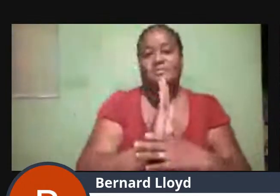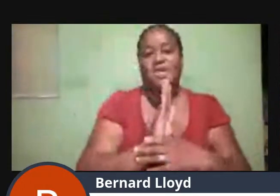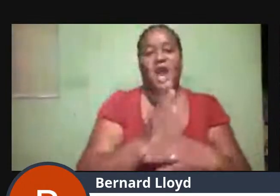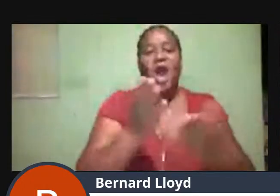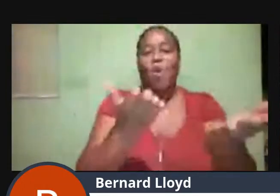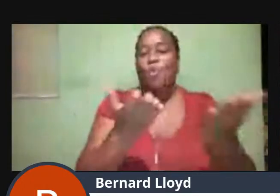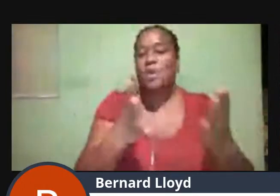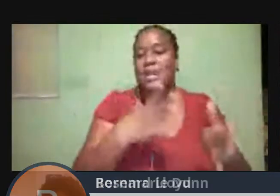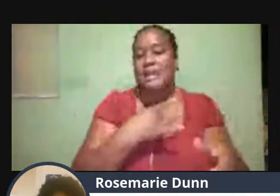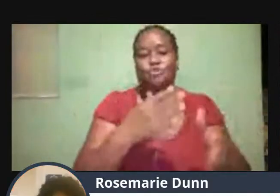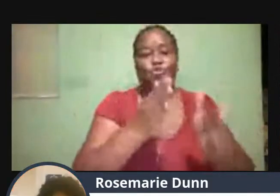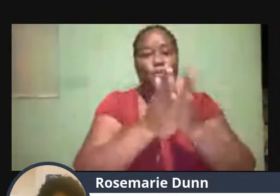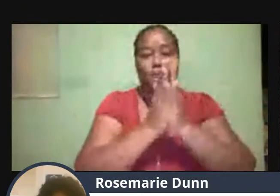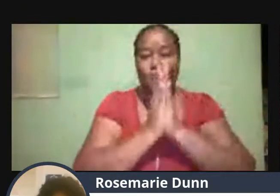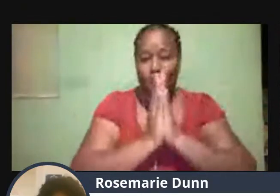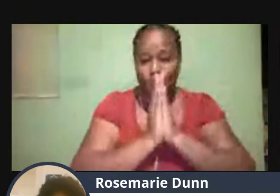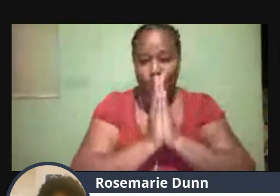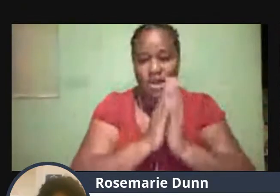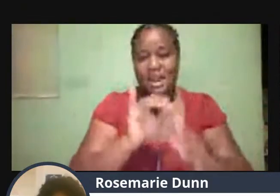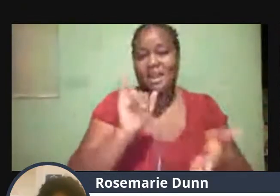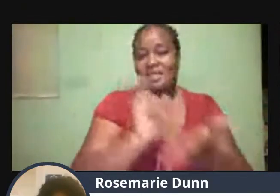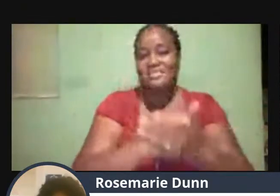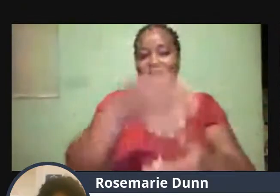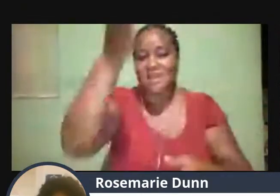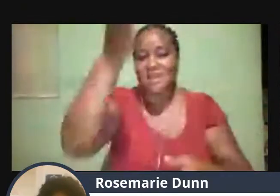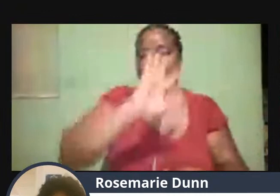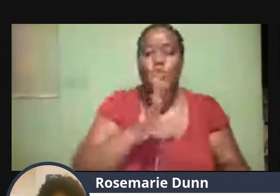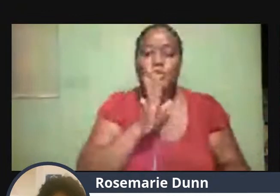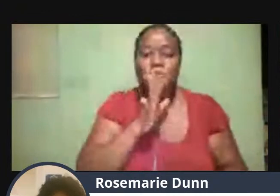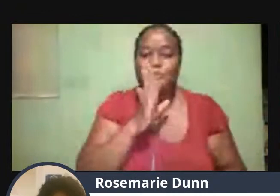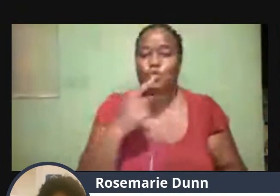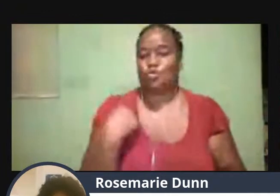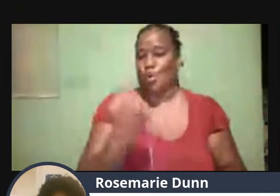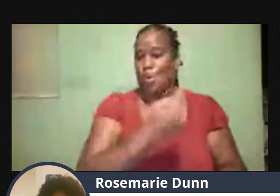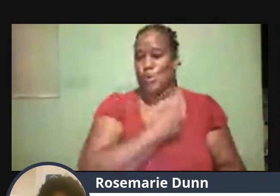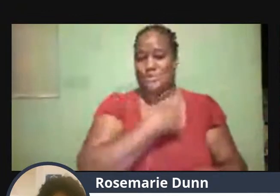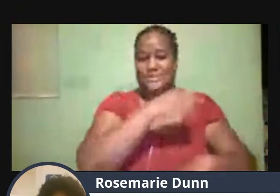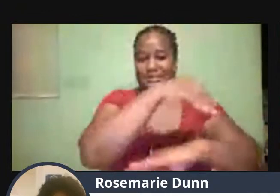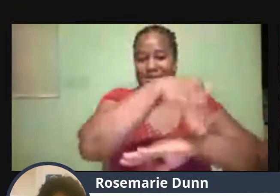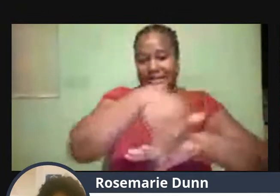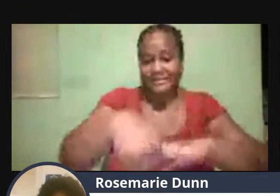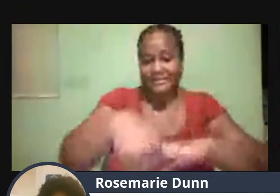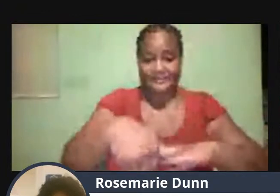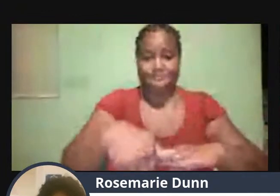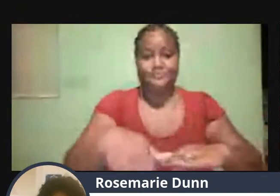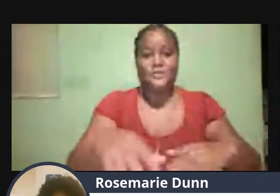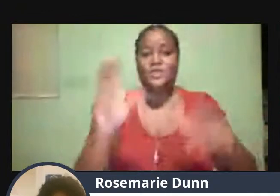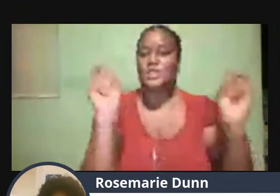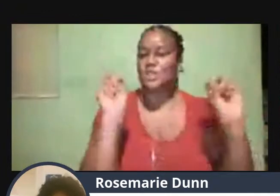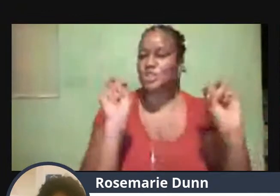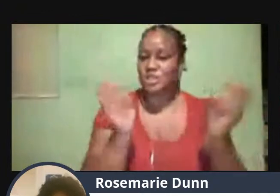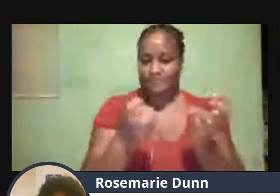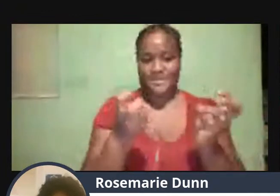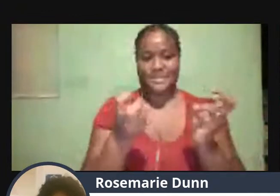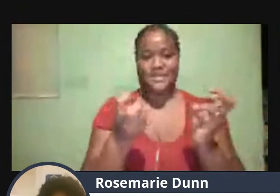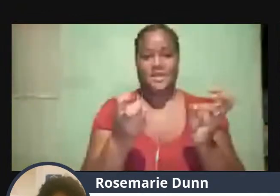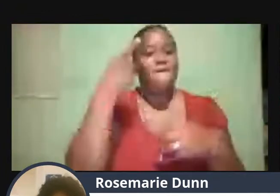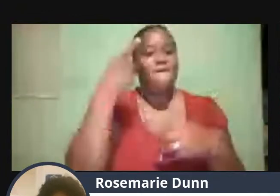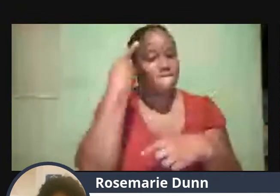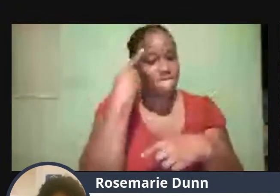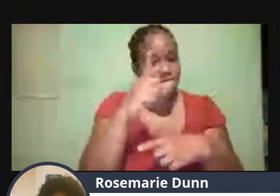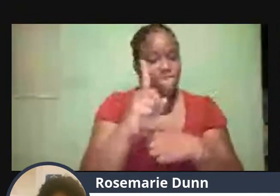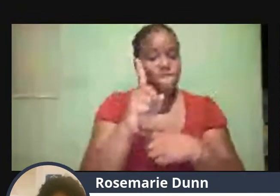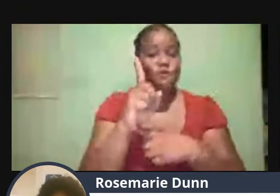That God will speak to us this evening The topic for tonight Is